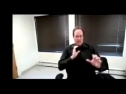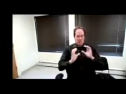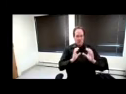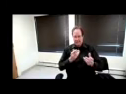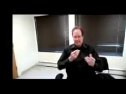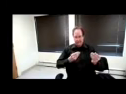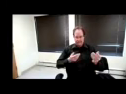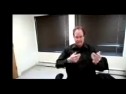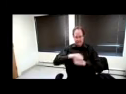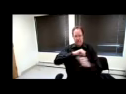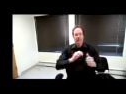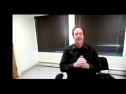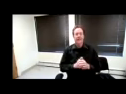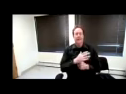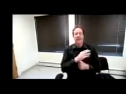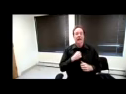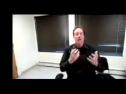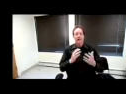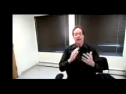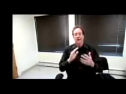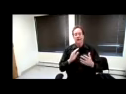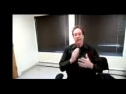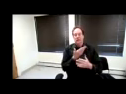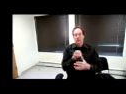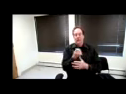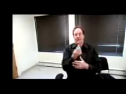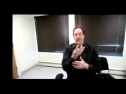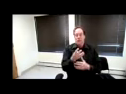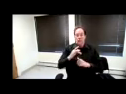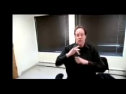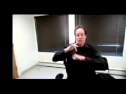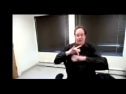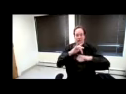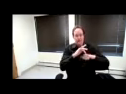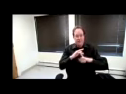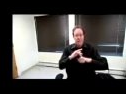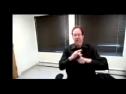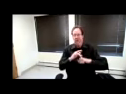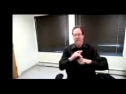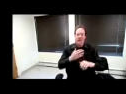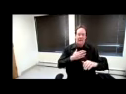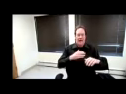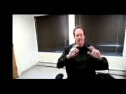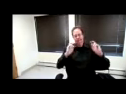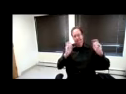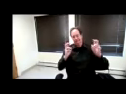And then, I just wanted to share a few of the resources that are kind of my go-to spots.